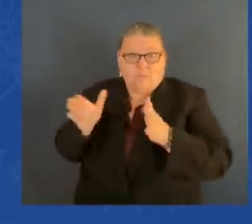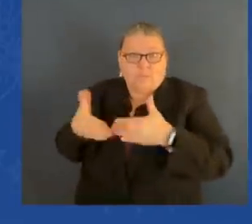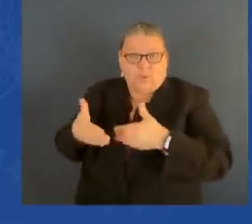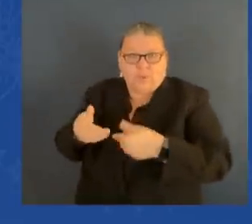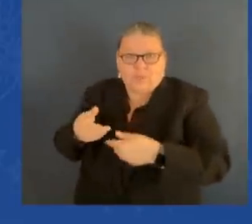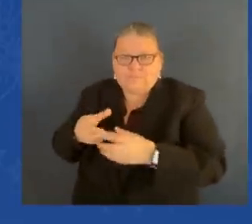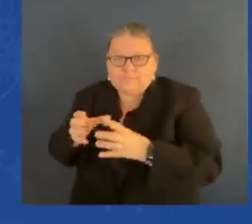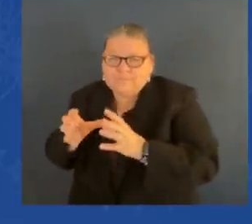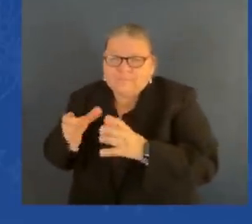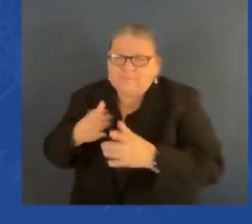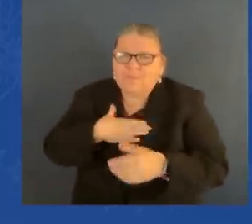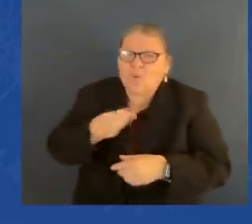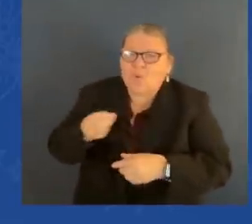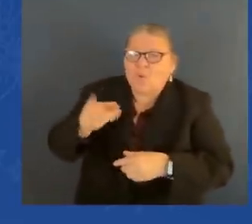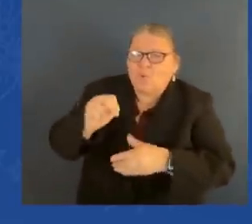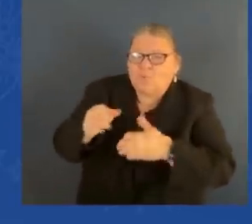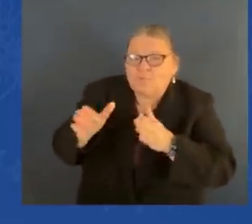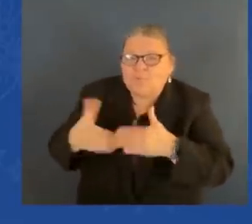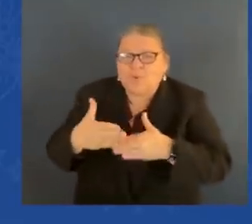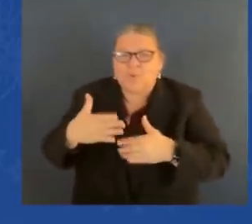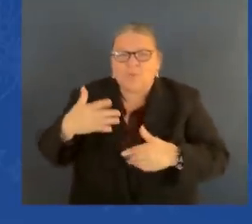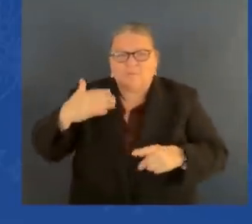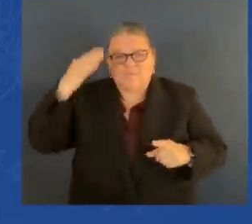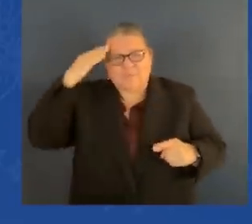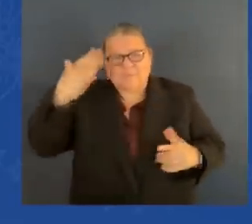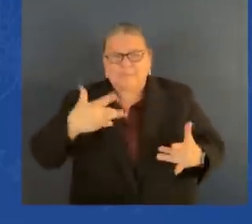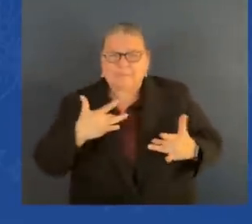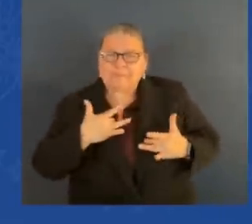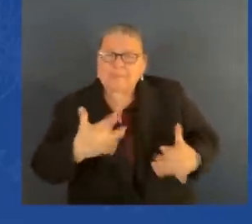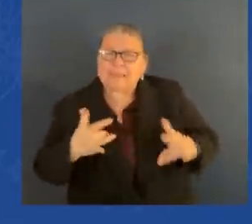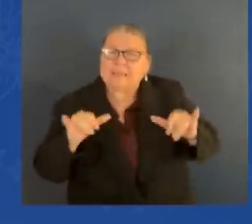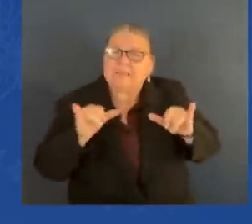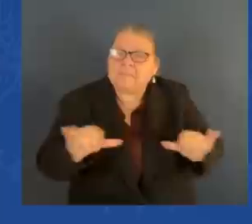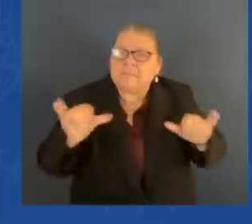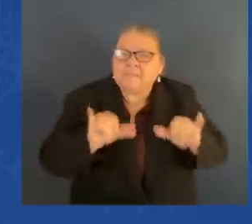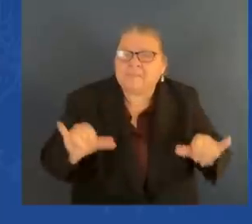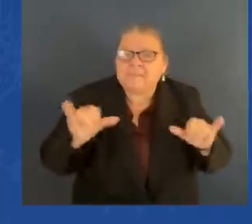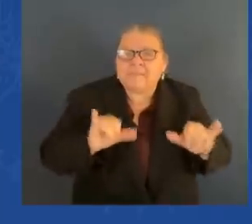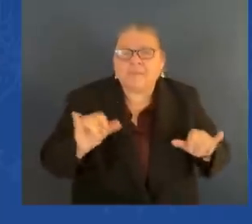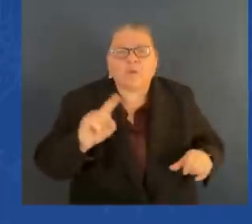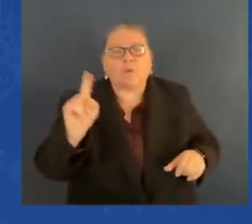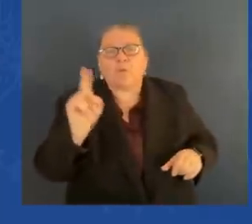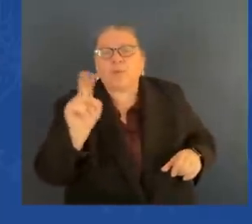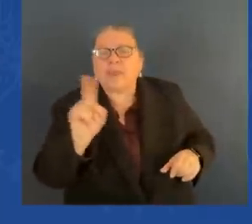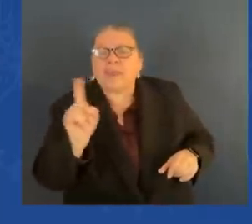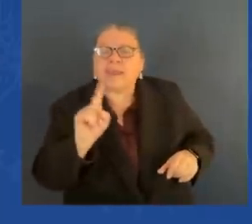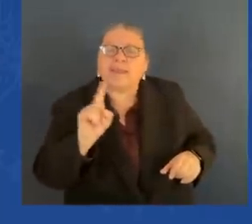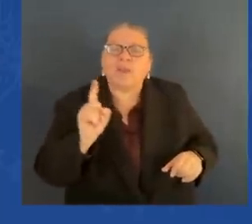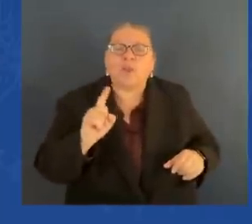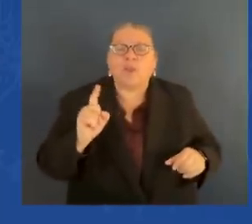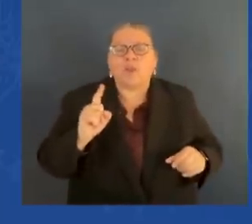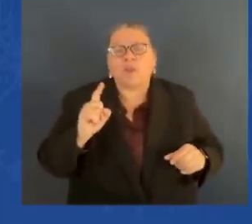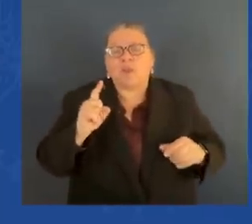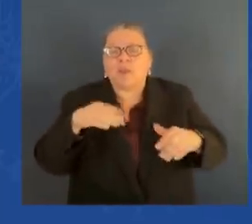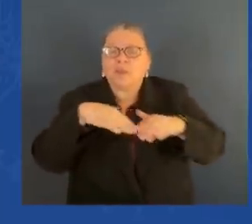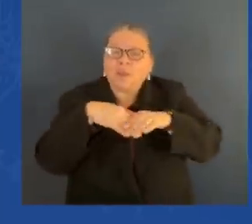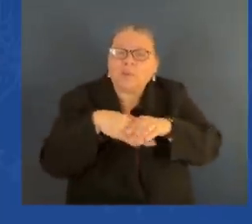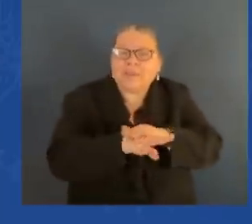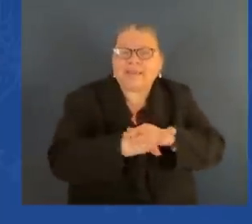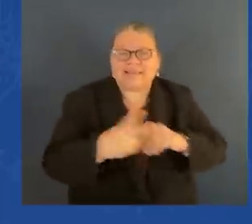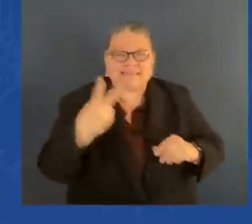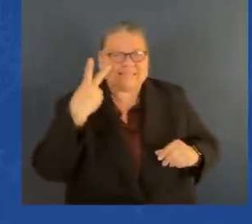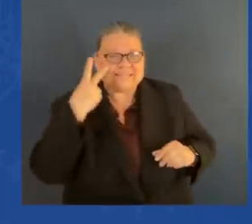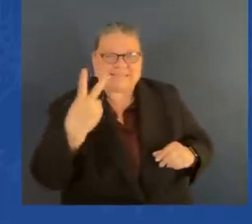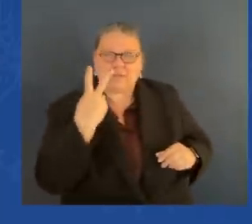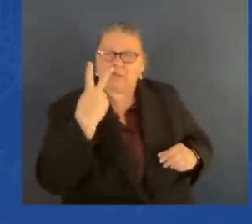And, you know, the typical kind of you drive up to the front door, two headboards nailed on the wall, a desk nailed to the other wall, and an eight-by